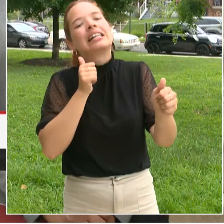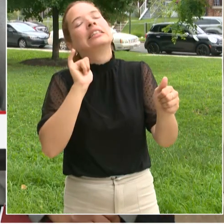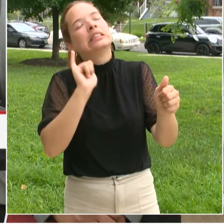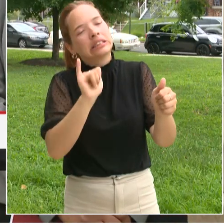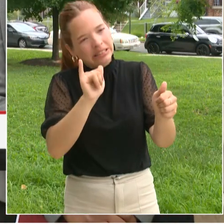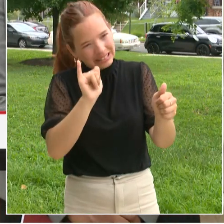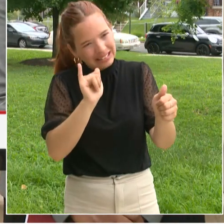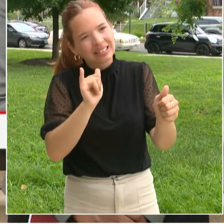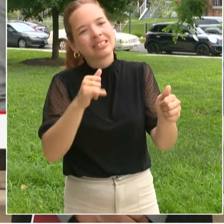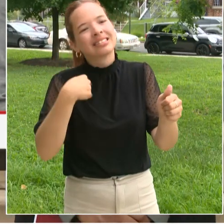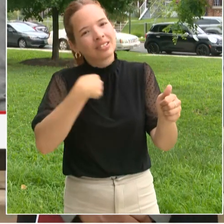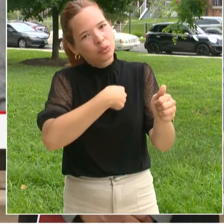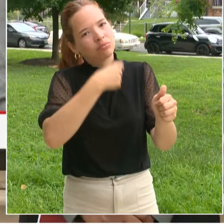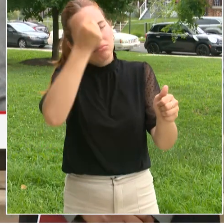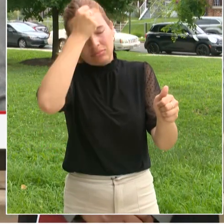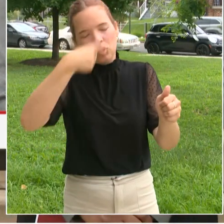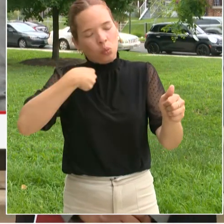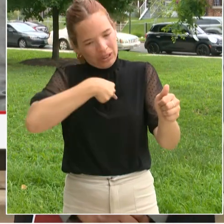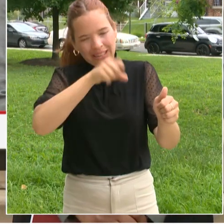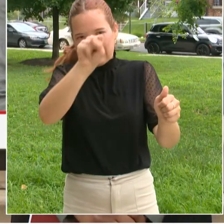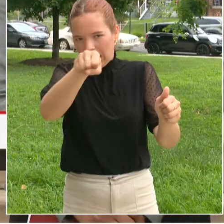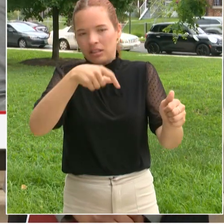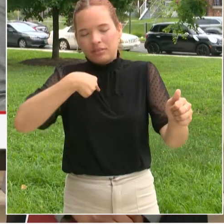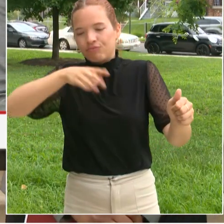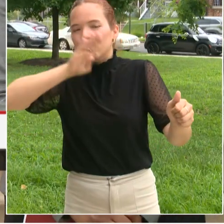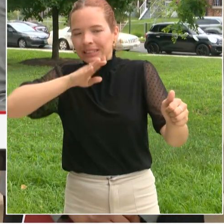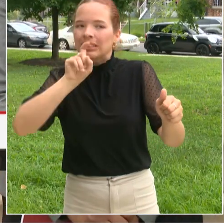child's up to date and we're telling you that they're not.